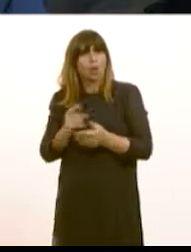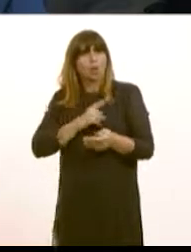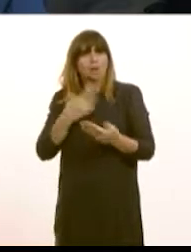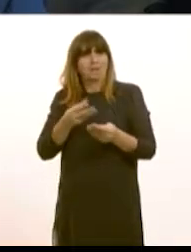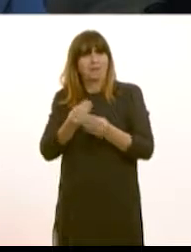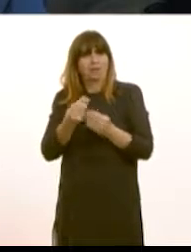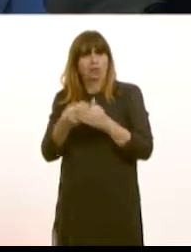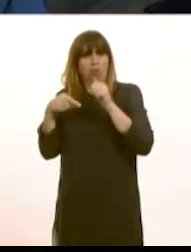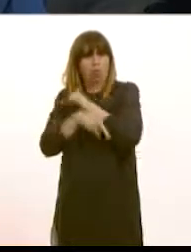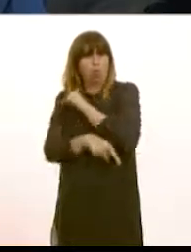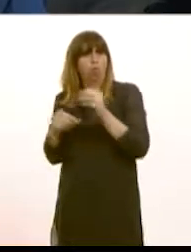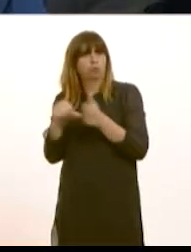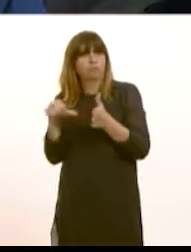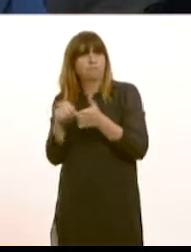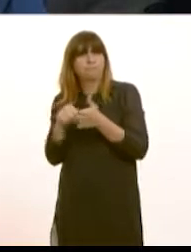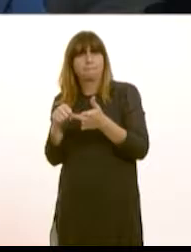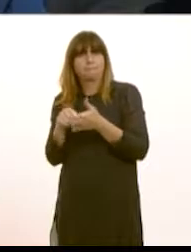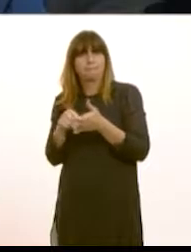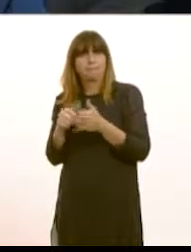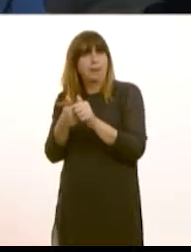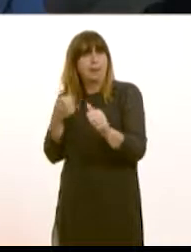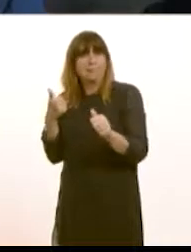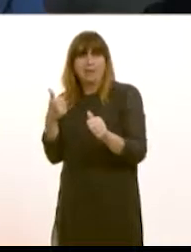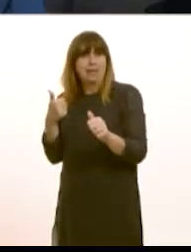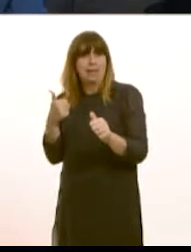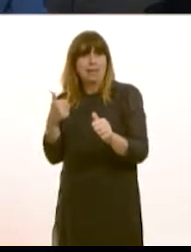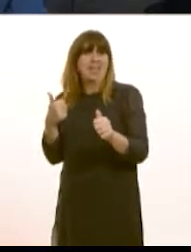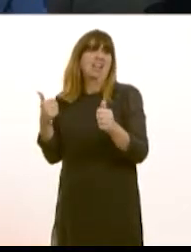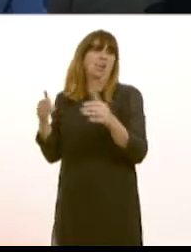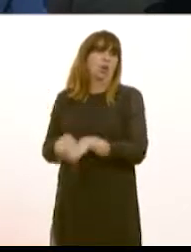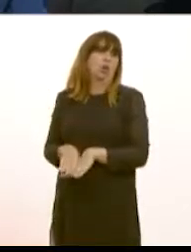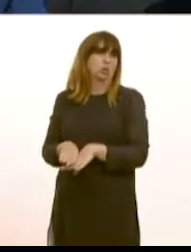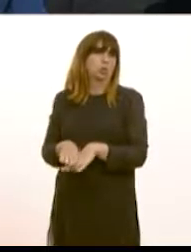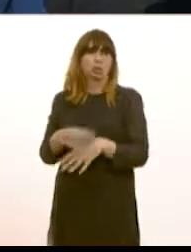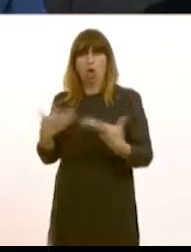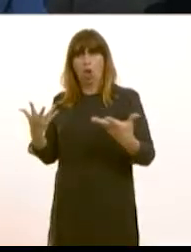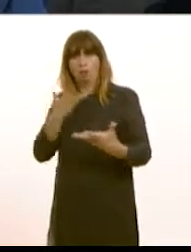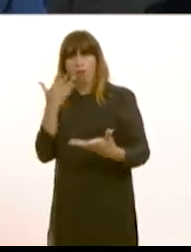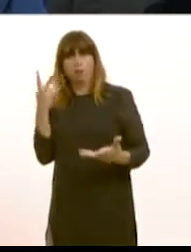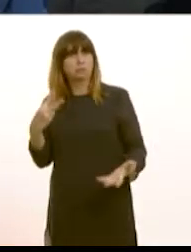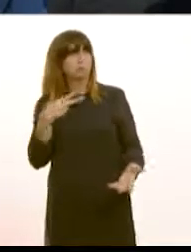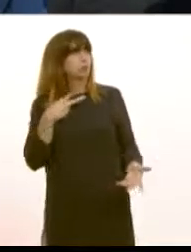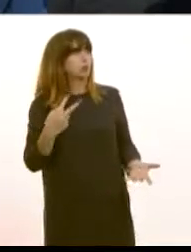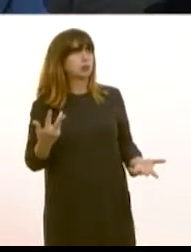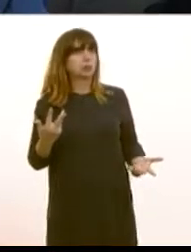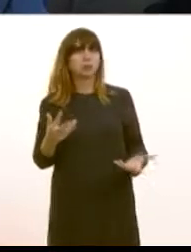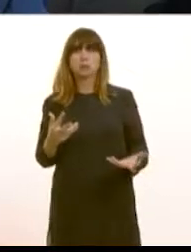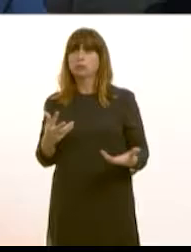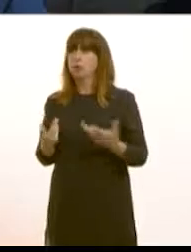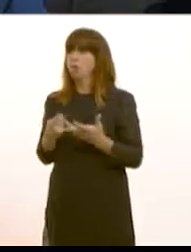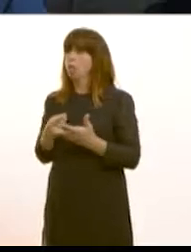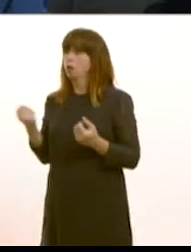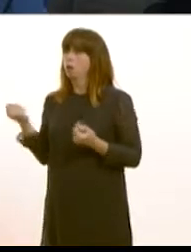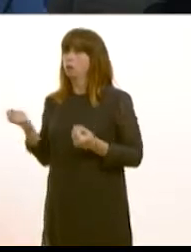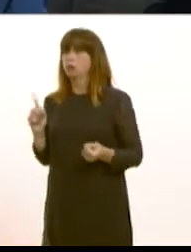difficulties very serious financial difficulties the company wasn't saved of course but what disappointed many people was that there weren't alternative arrangements in